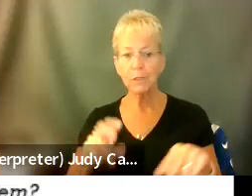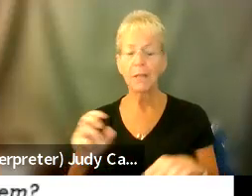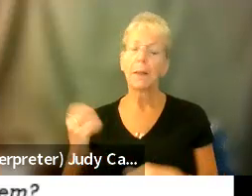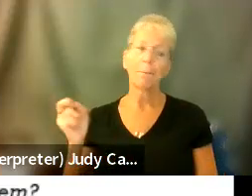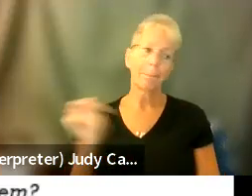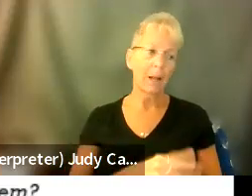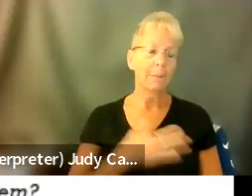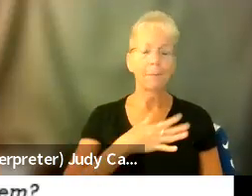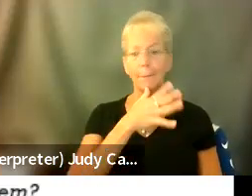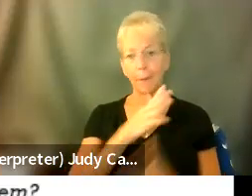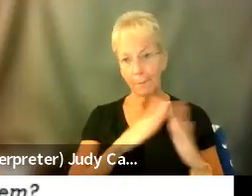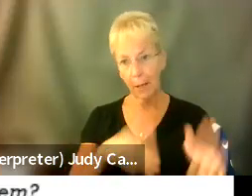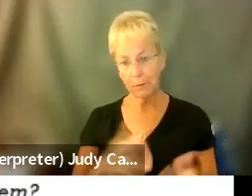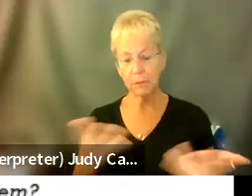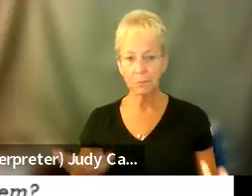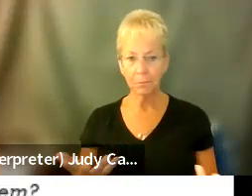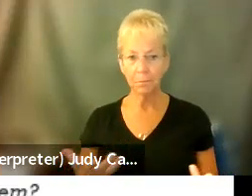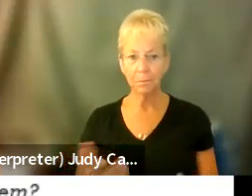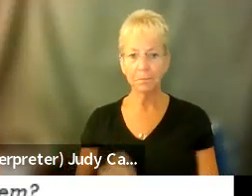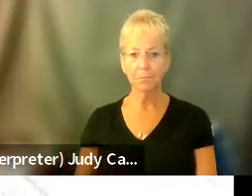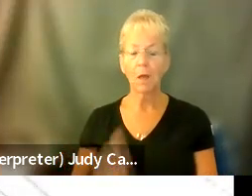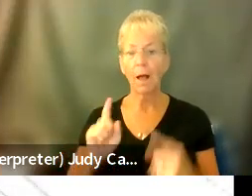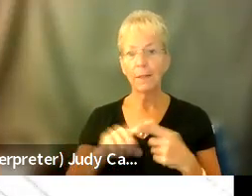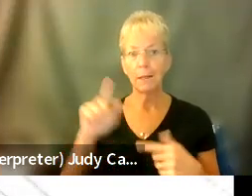mom's until further notice.